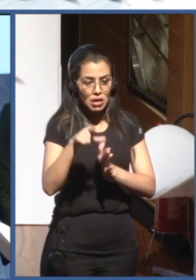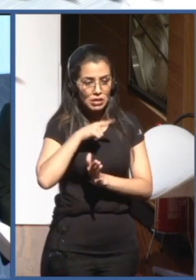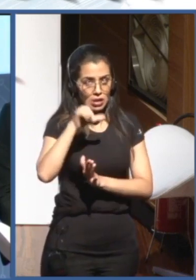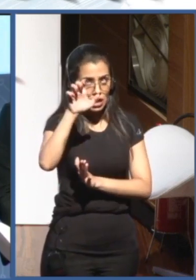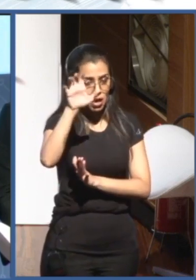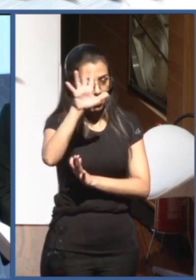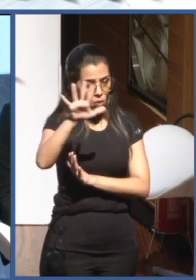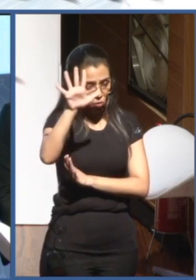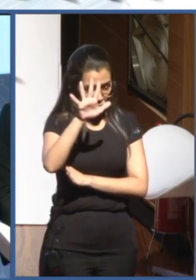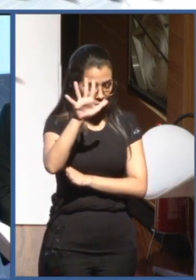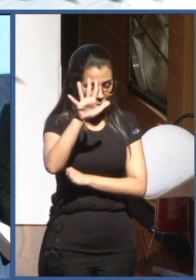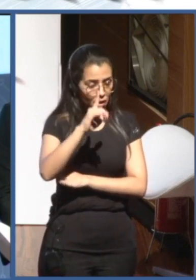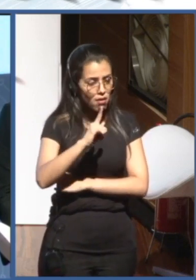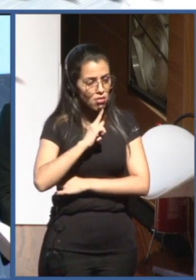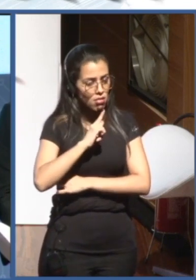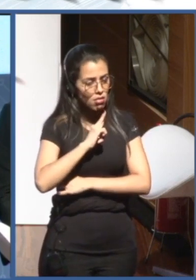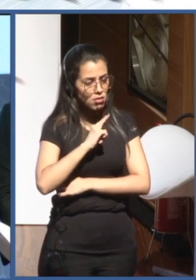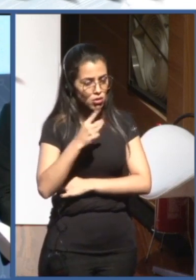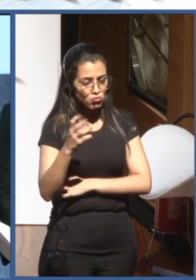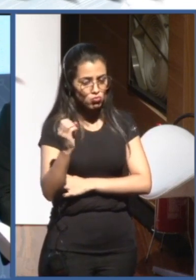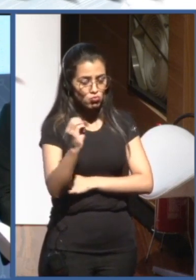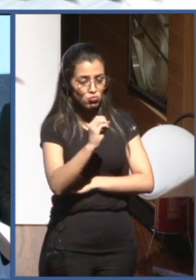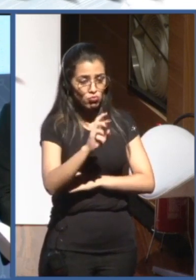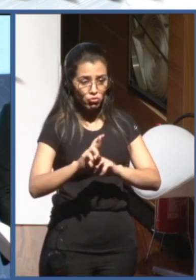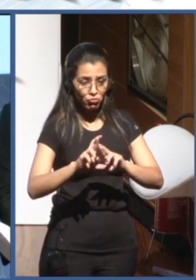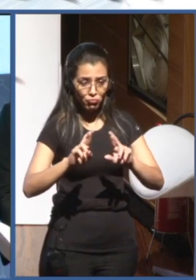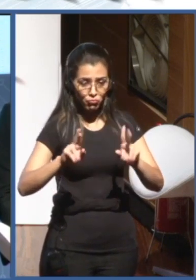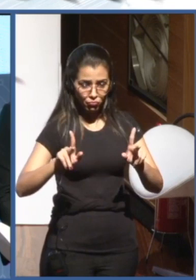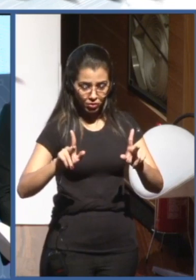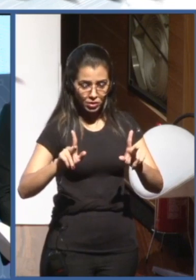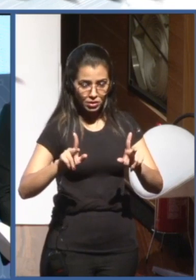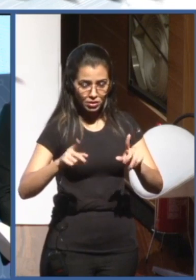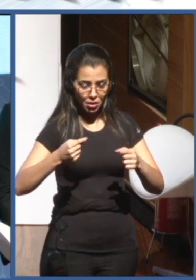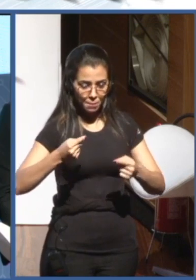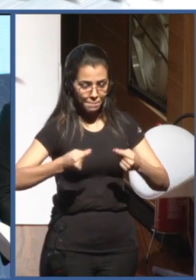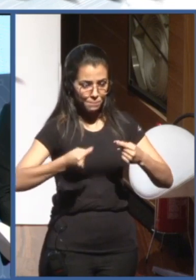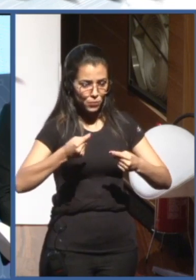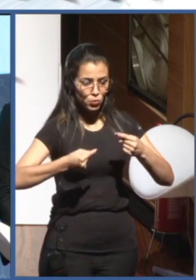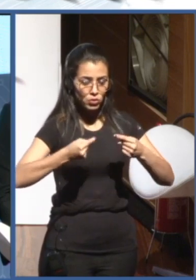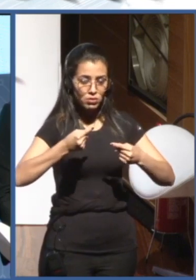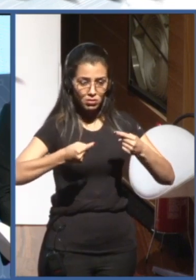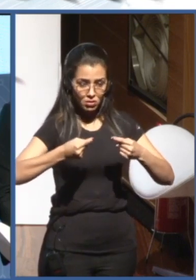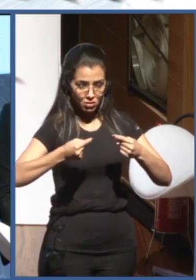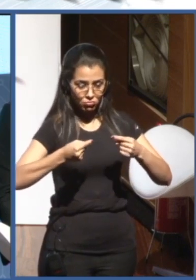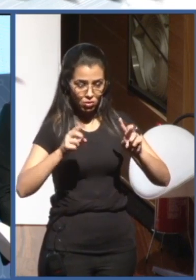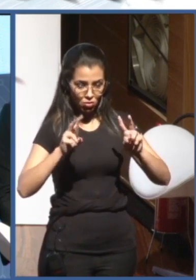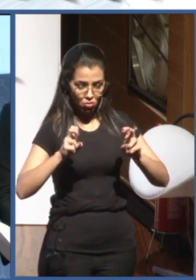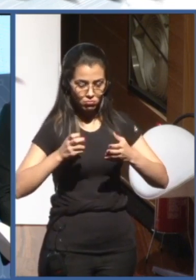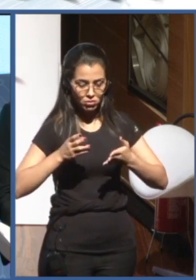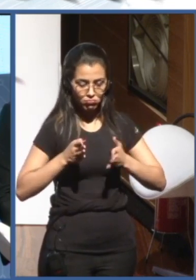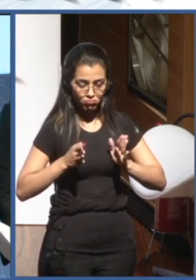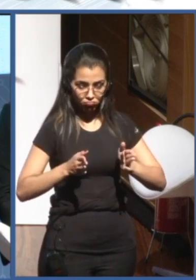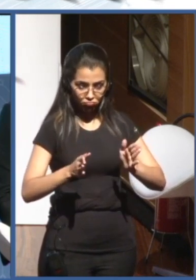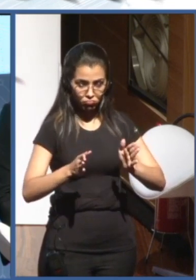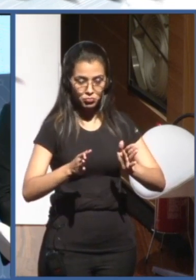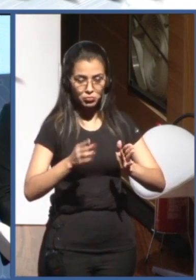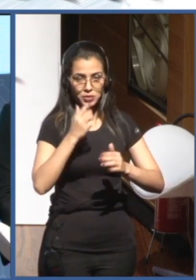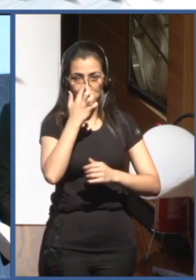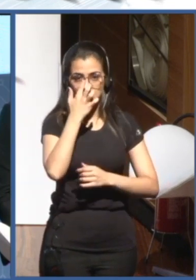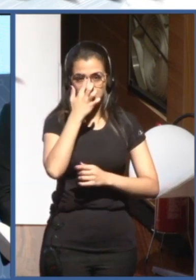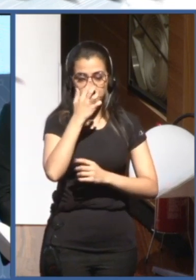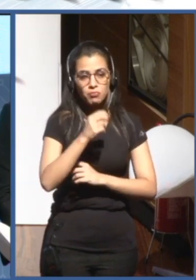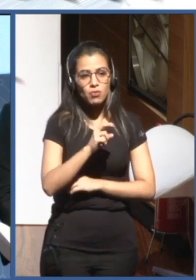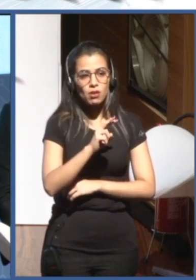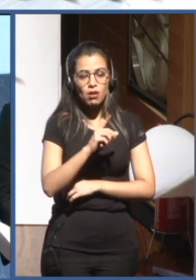initiatives across more than 40 countries. So I think this is a hugely valuable resource for regions and countries going